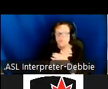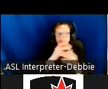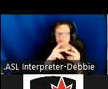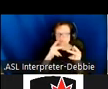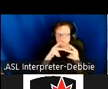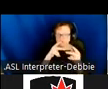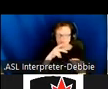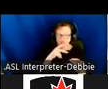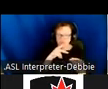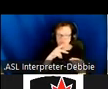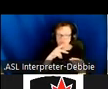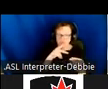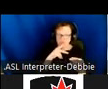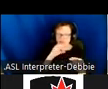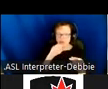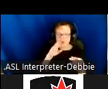or people of bear.